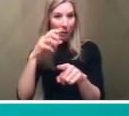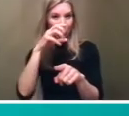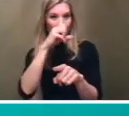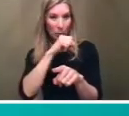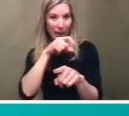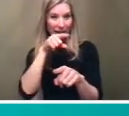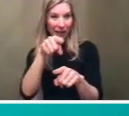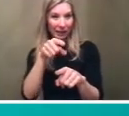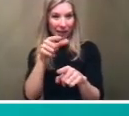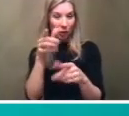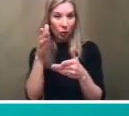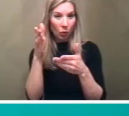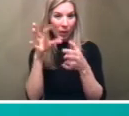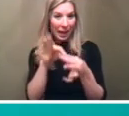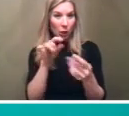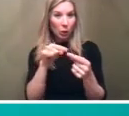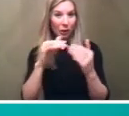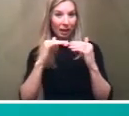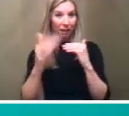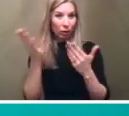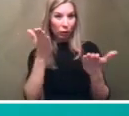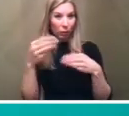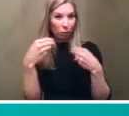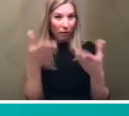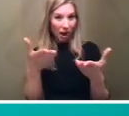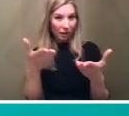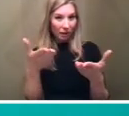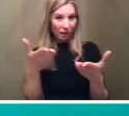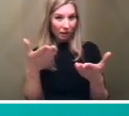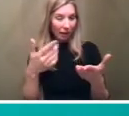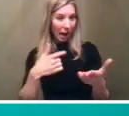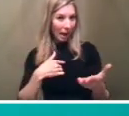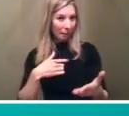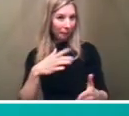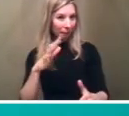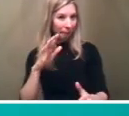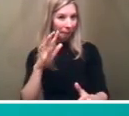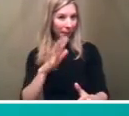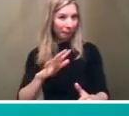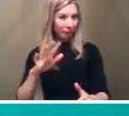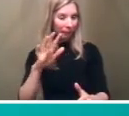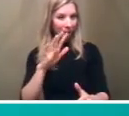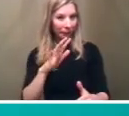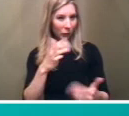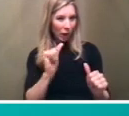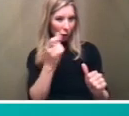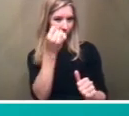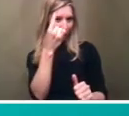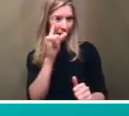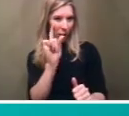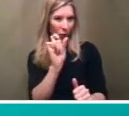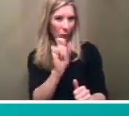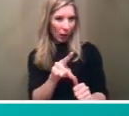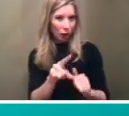service being provided because that's that's what i'm that's that all i can read out of the question um we may